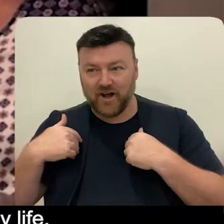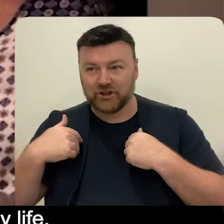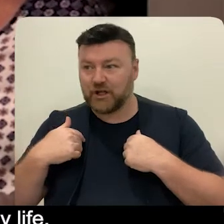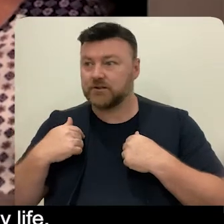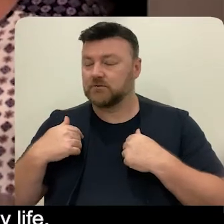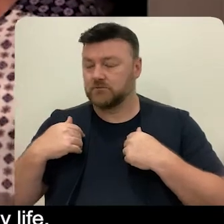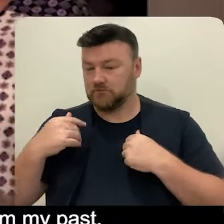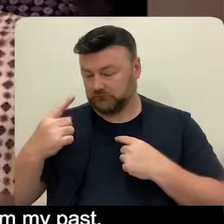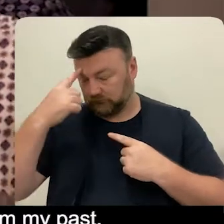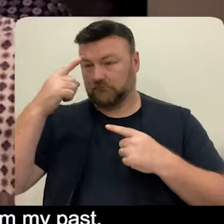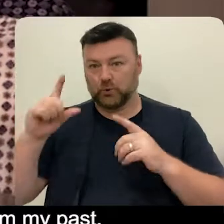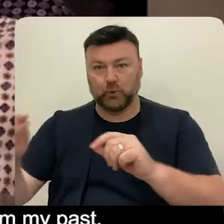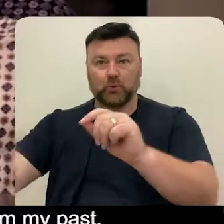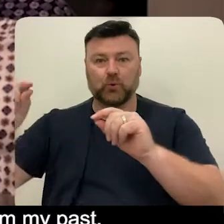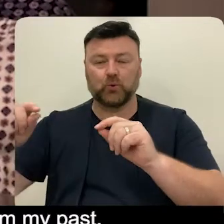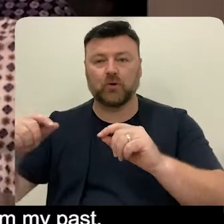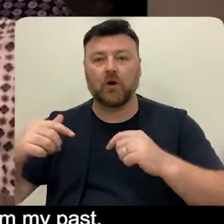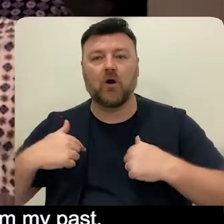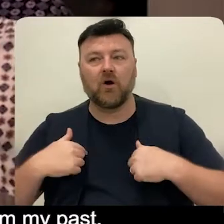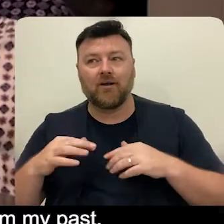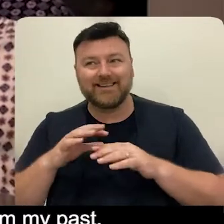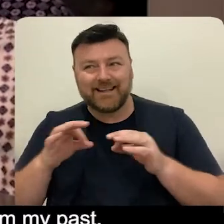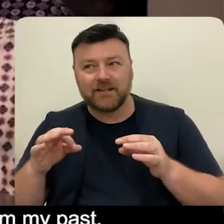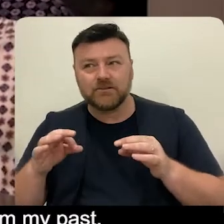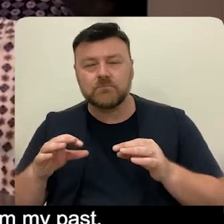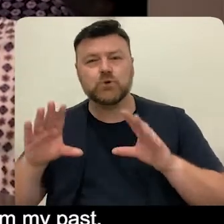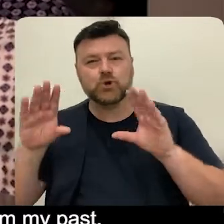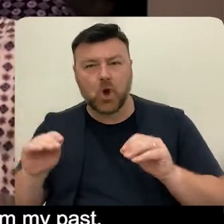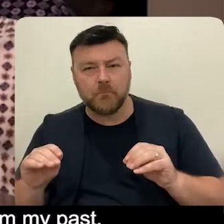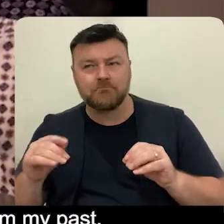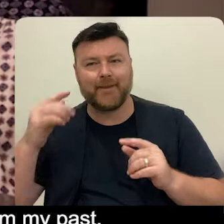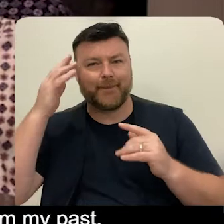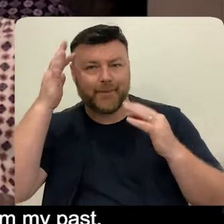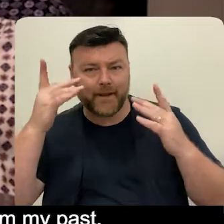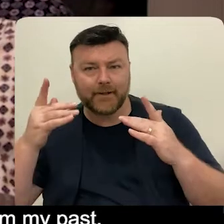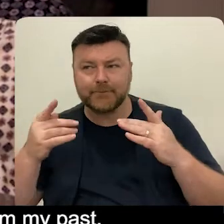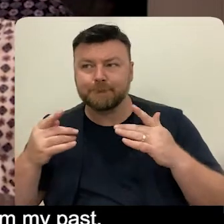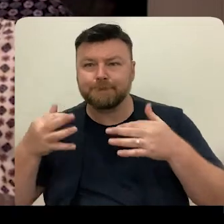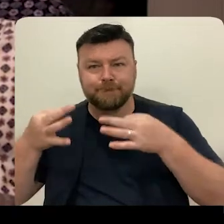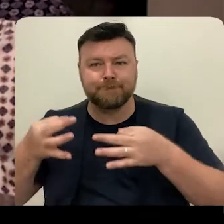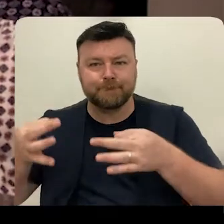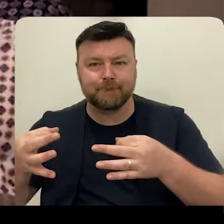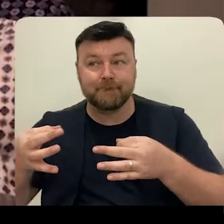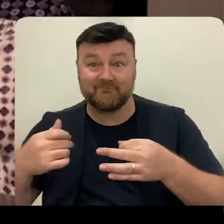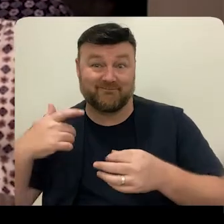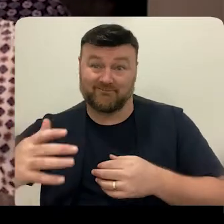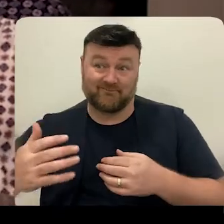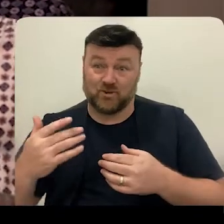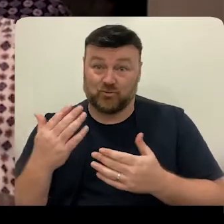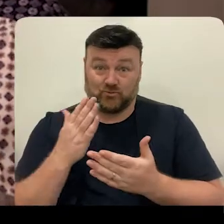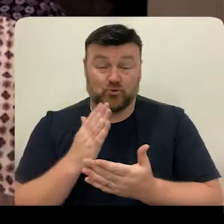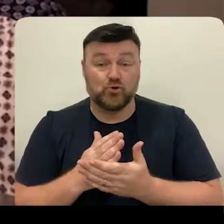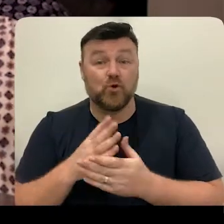with my life. And my reactions were based on moments in time from my past